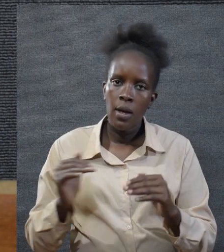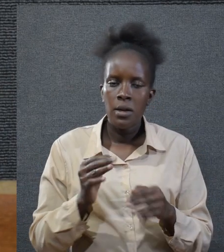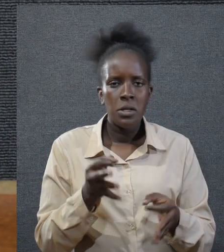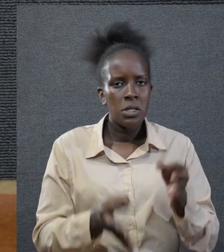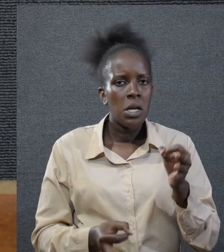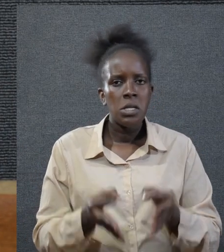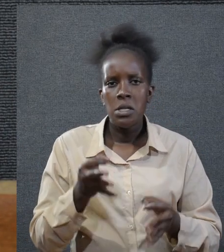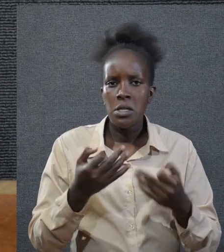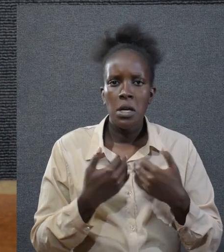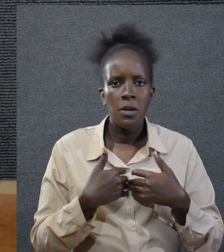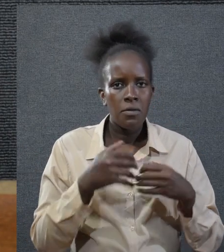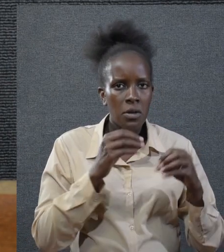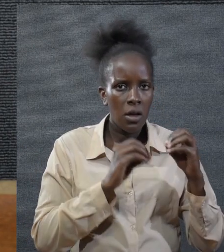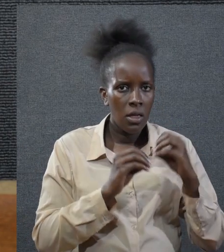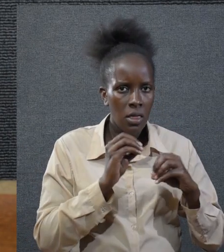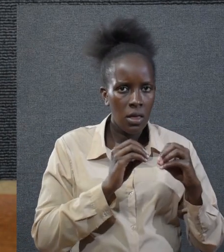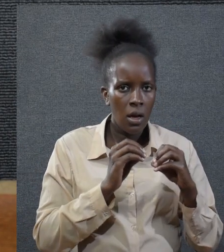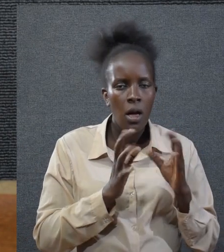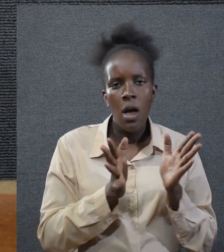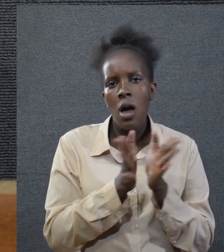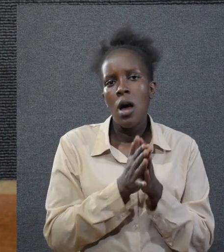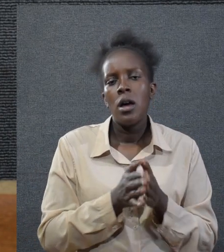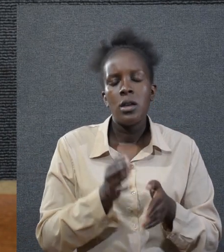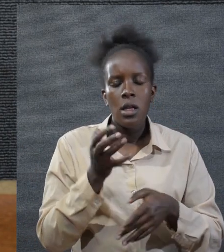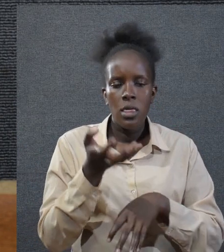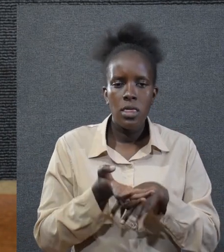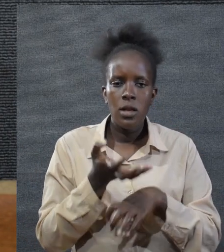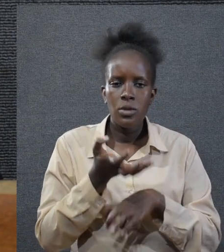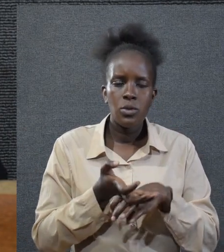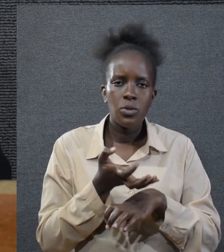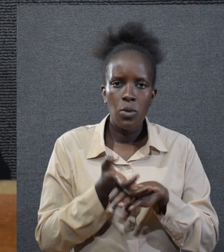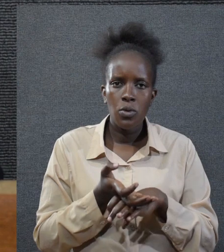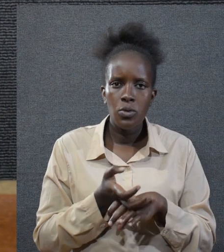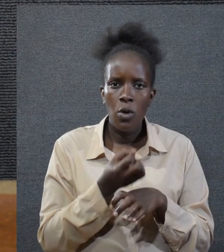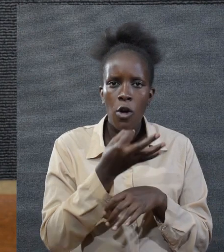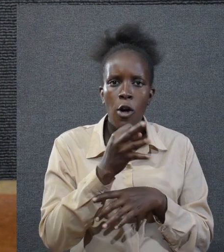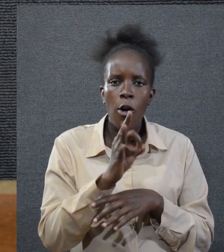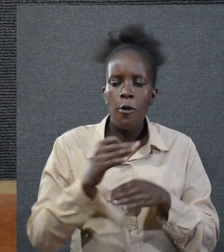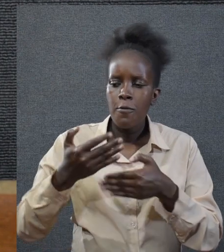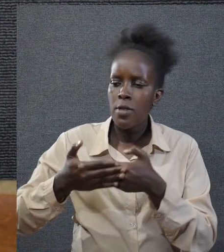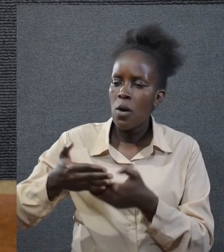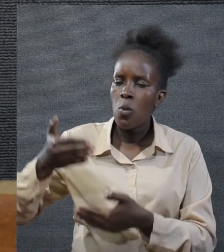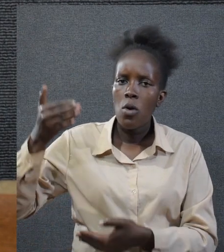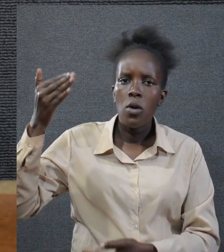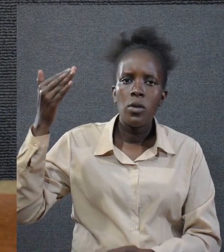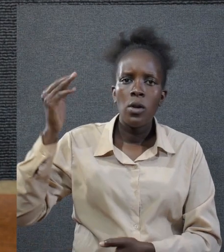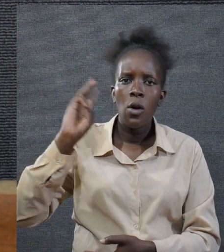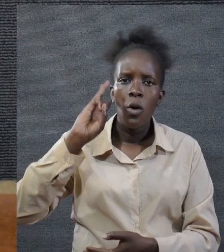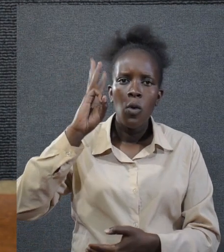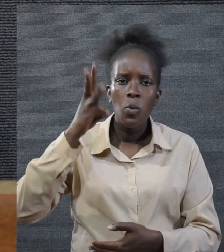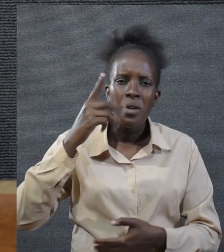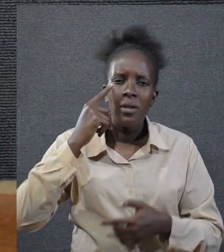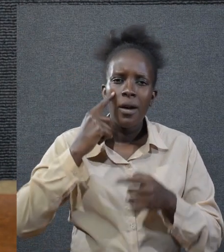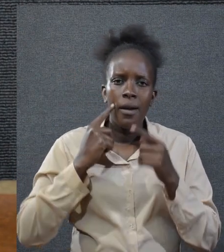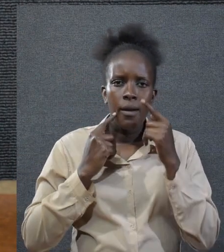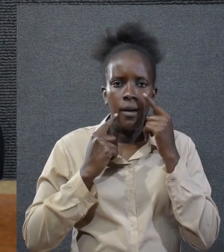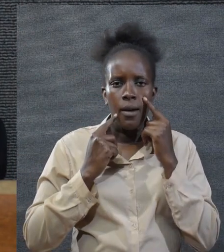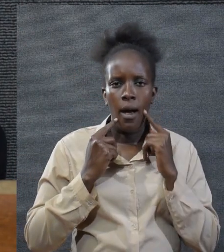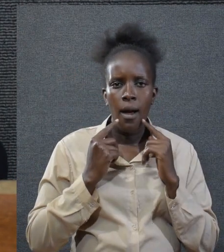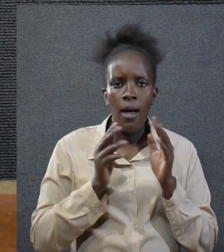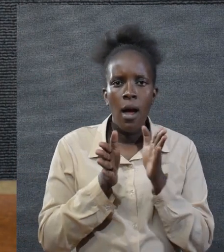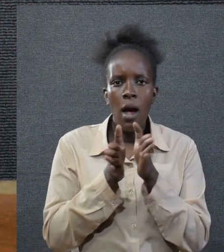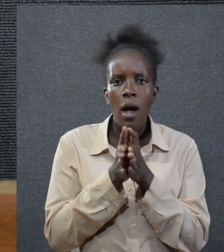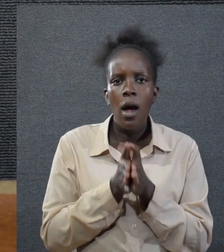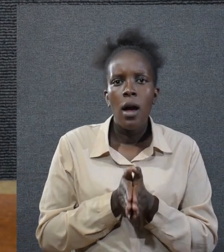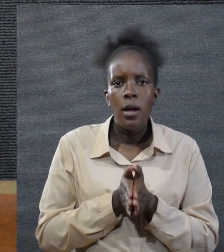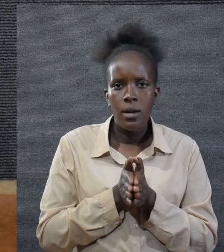houses by unjust gain, the stones of the wall will